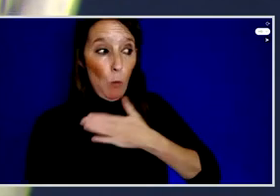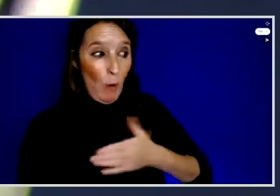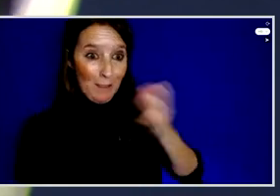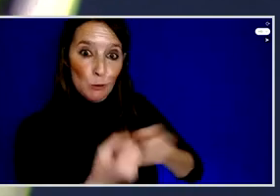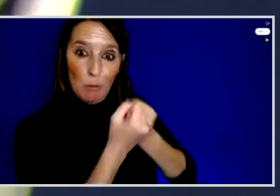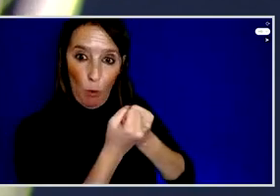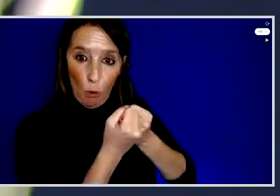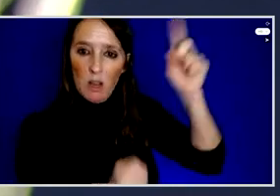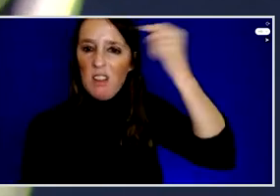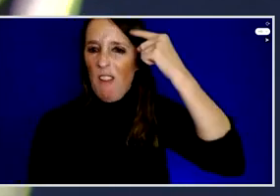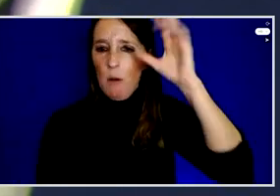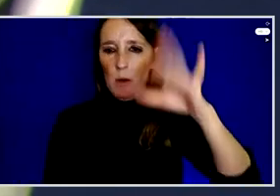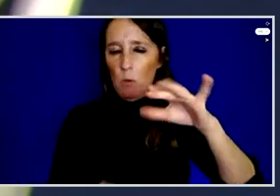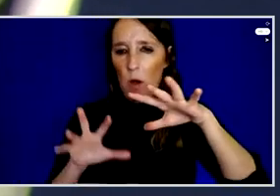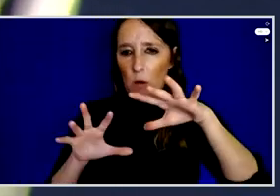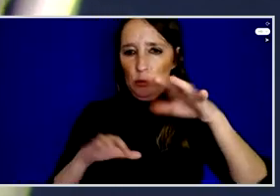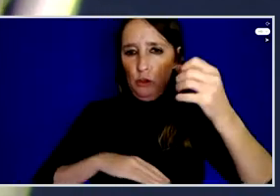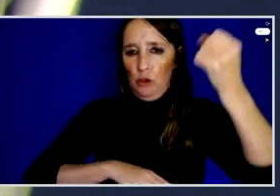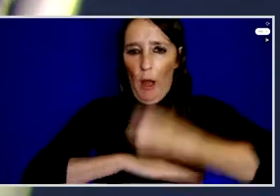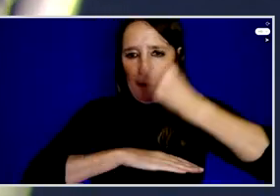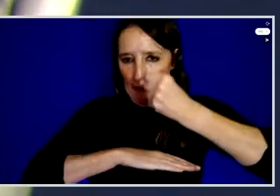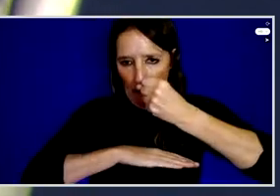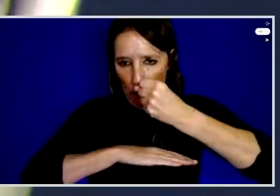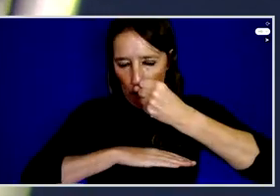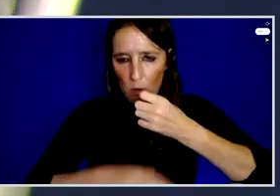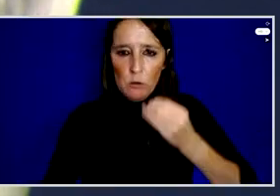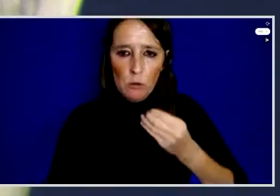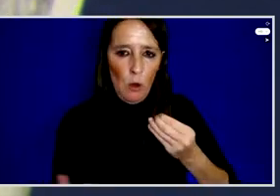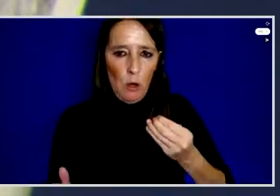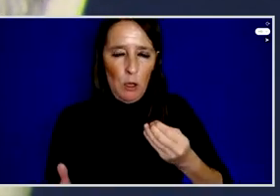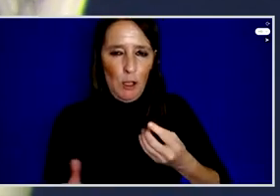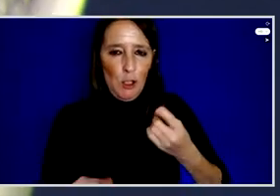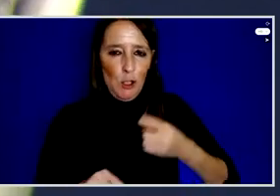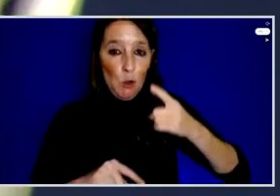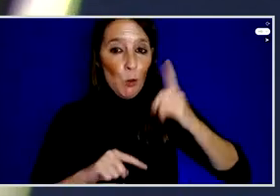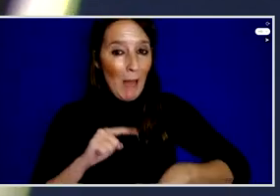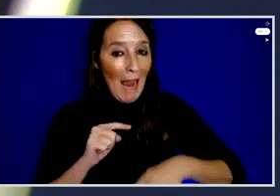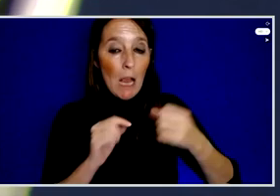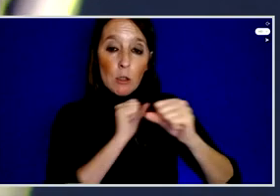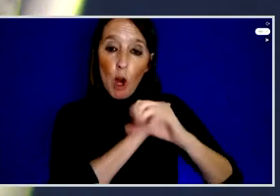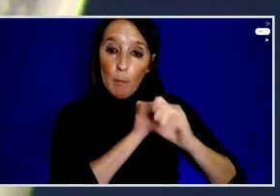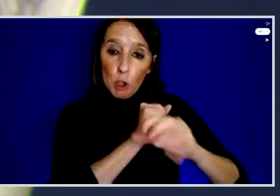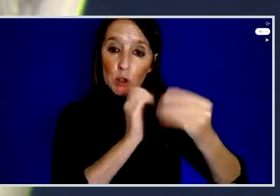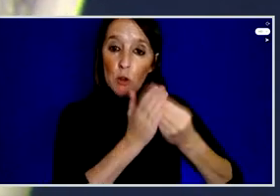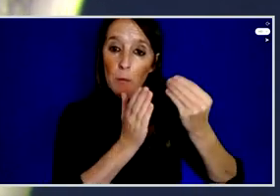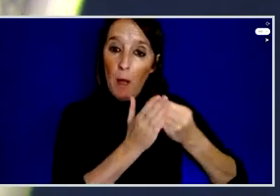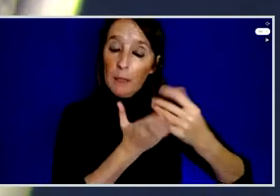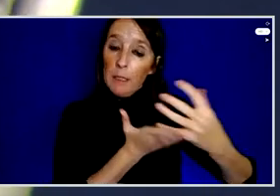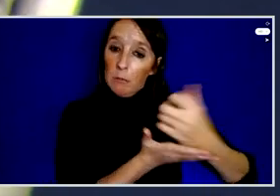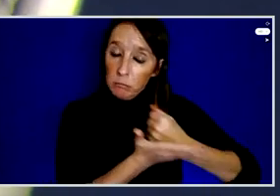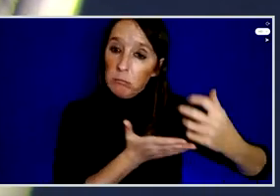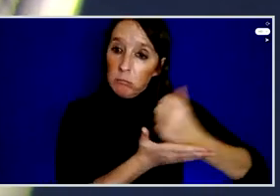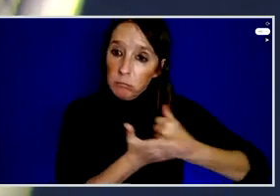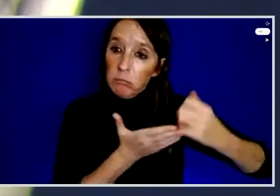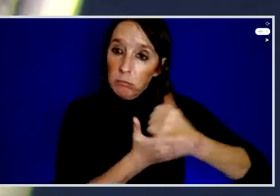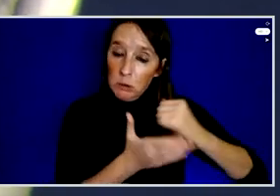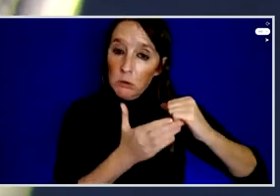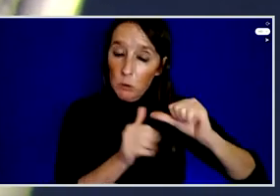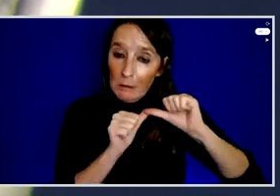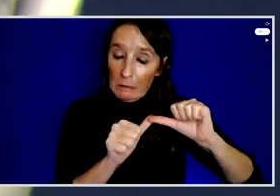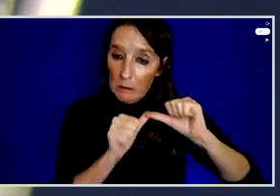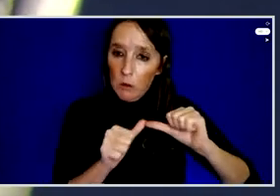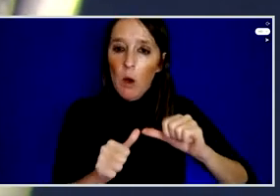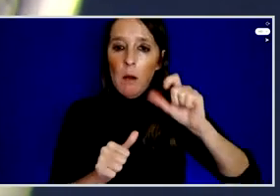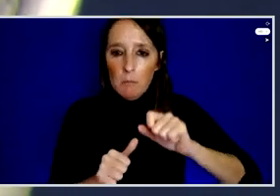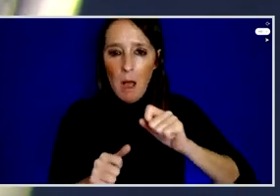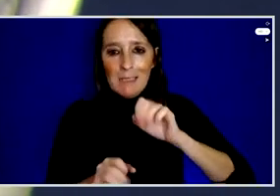shut it down. So, it cannot make commercially money but it must be donated and I think that's really important